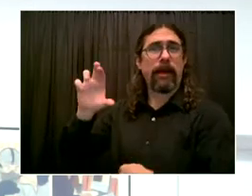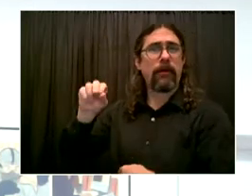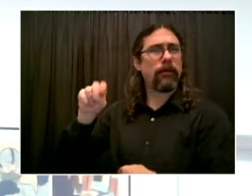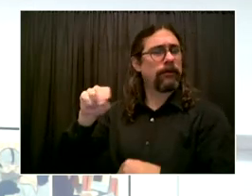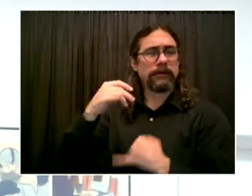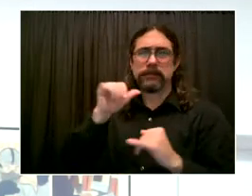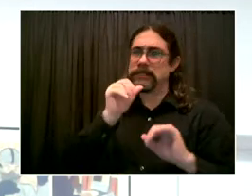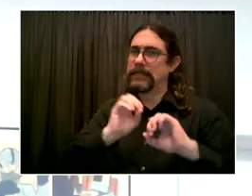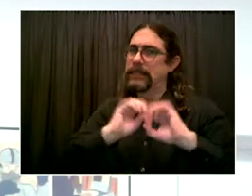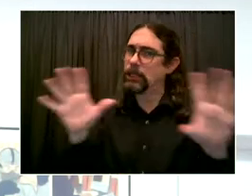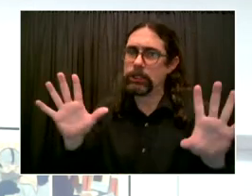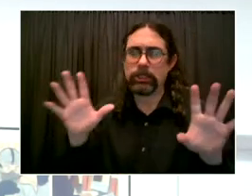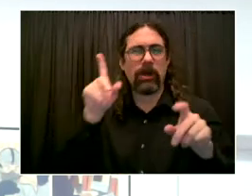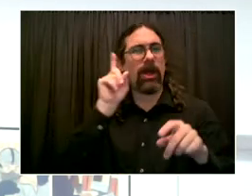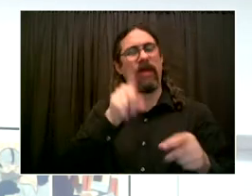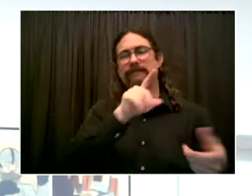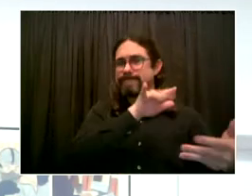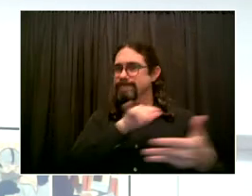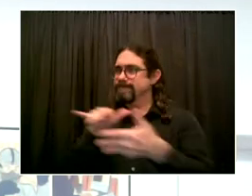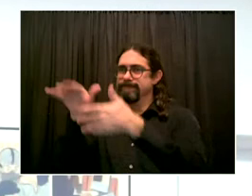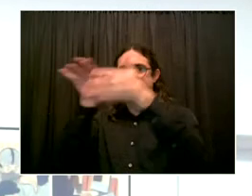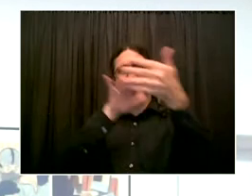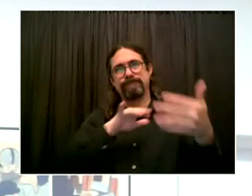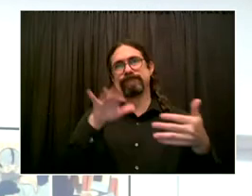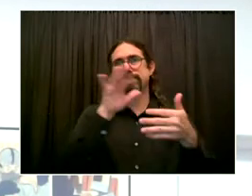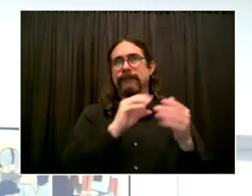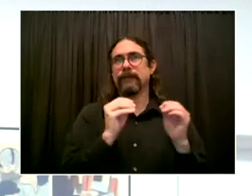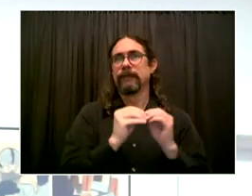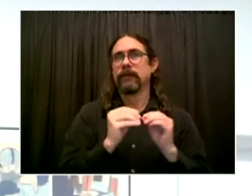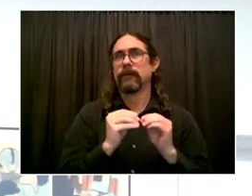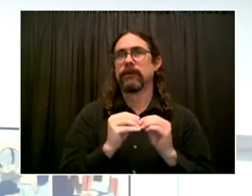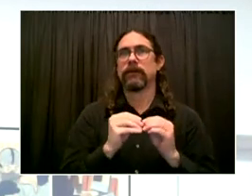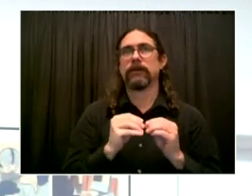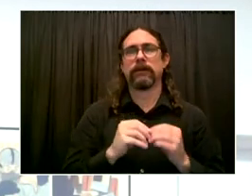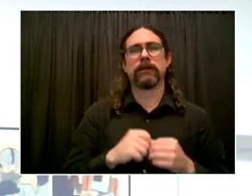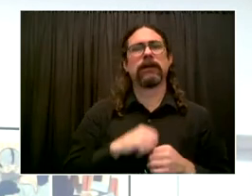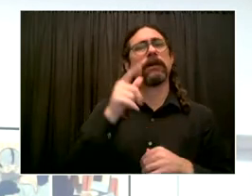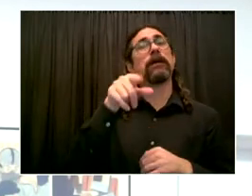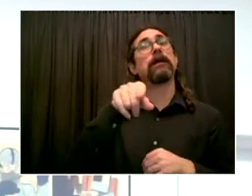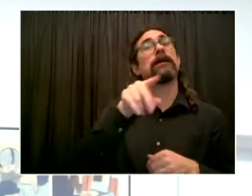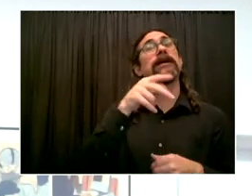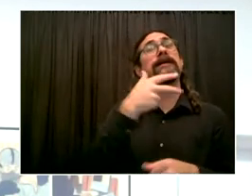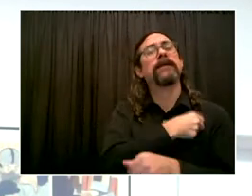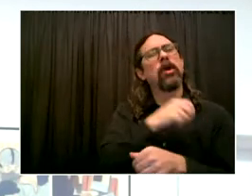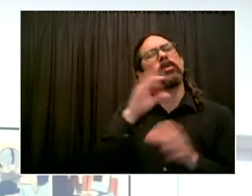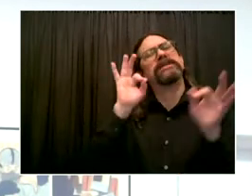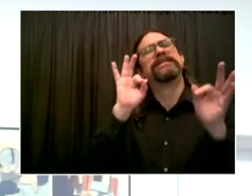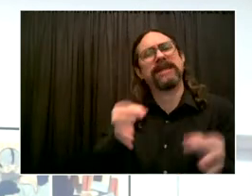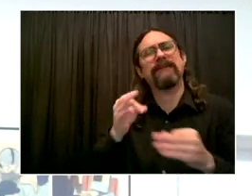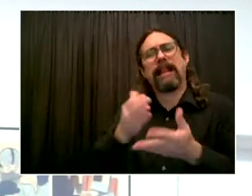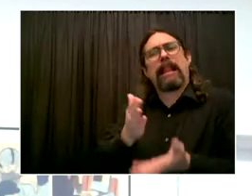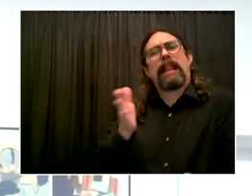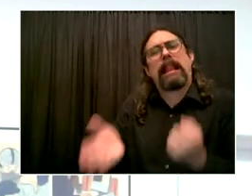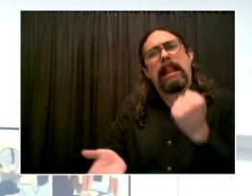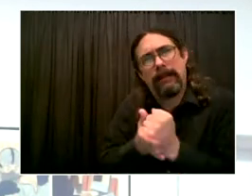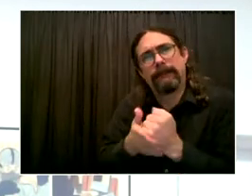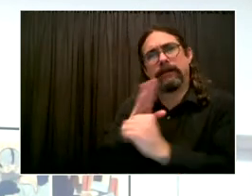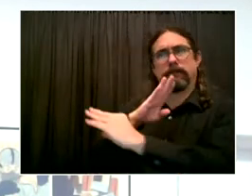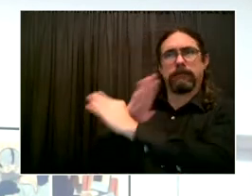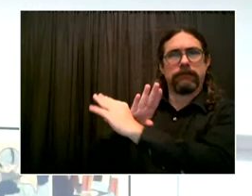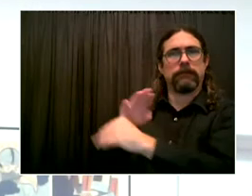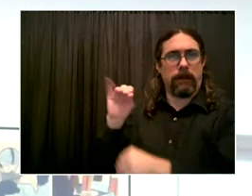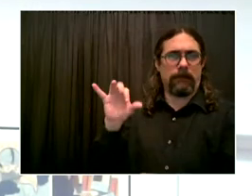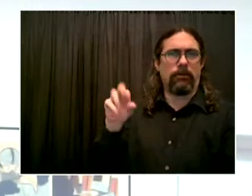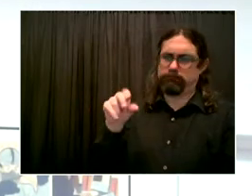But remember that the vaccines are proven to be effective against Delta in the here and now. And for the most recent week of data,